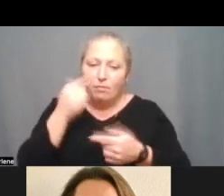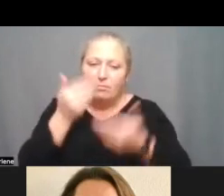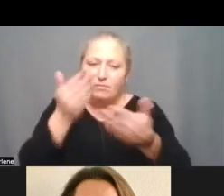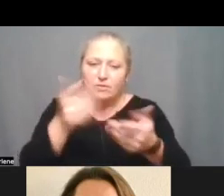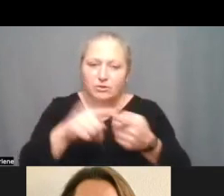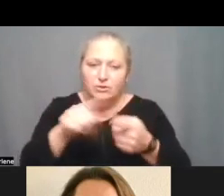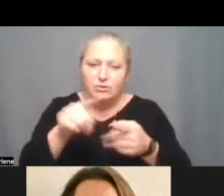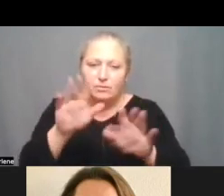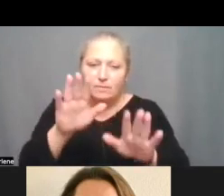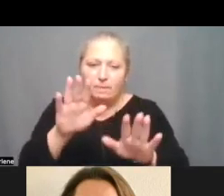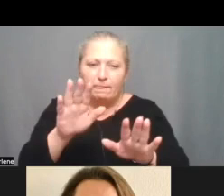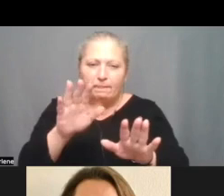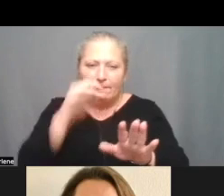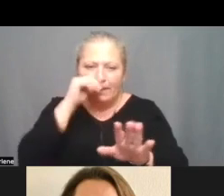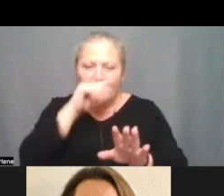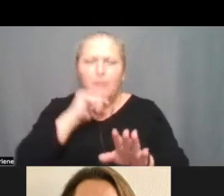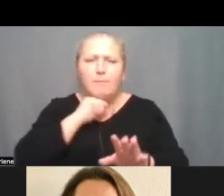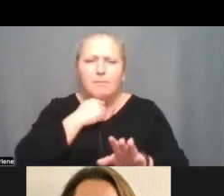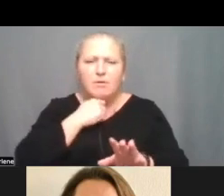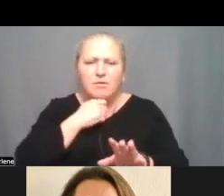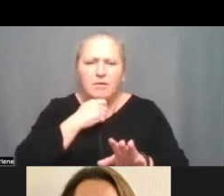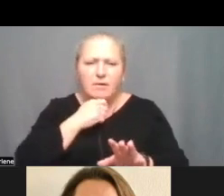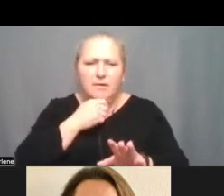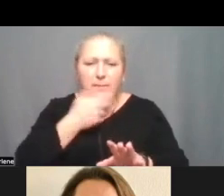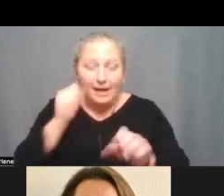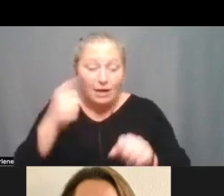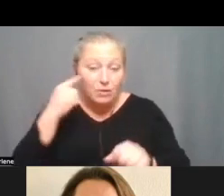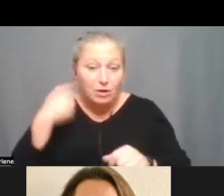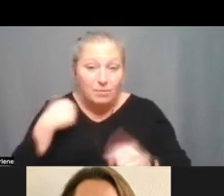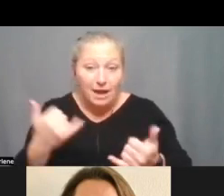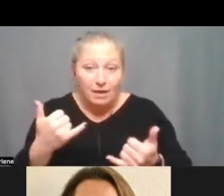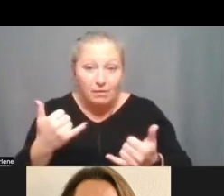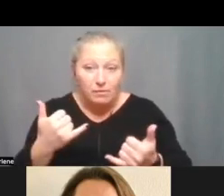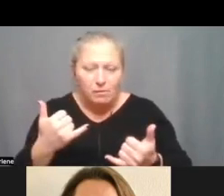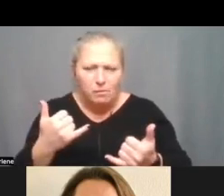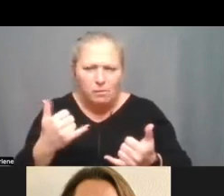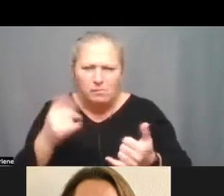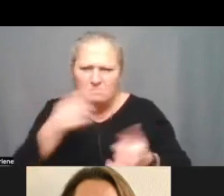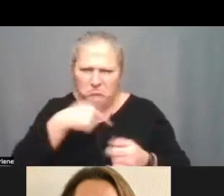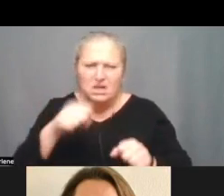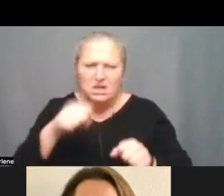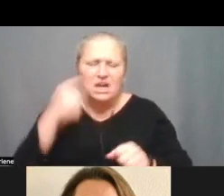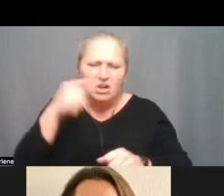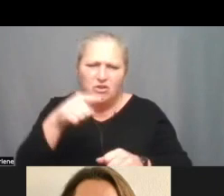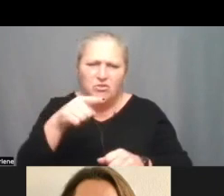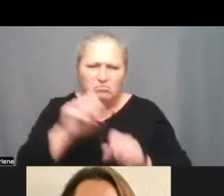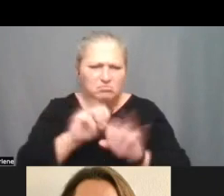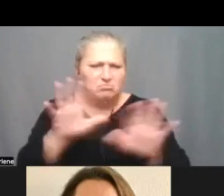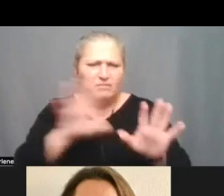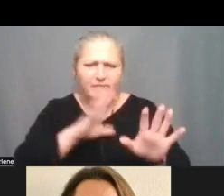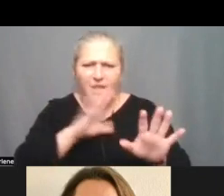gaffney you're on mute oh so sorry how am i is that better can you hear me now oh no wait you can hear you yeah